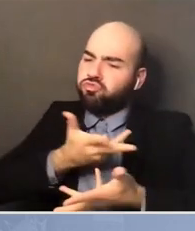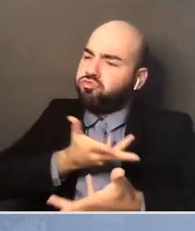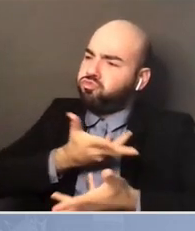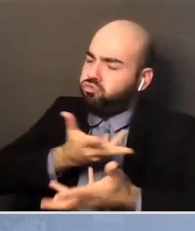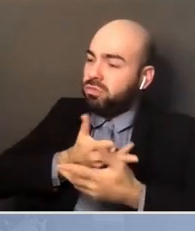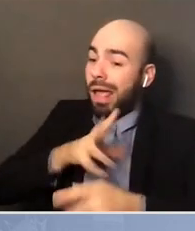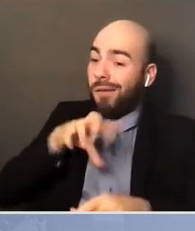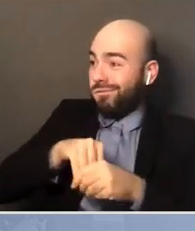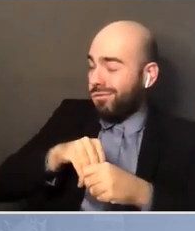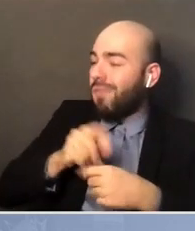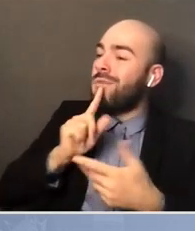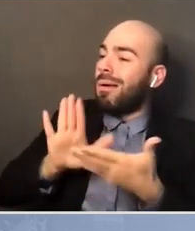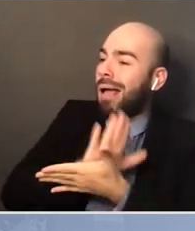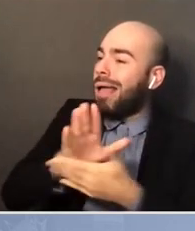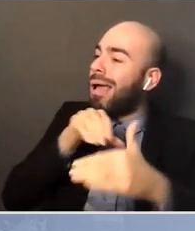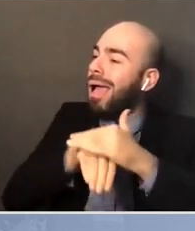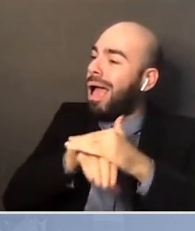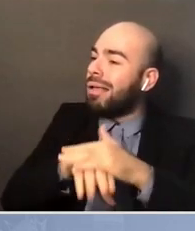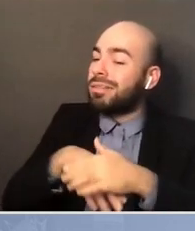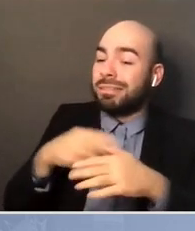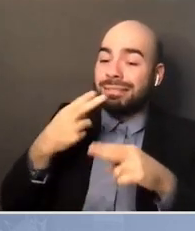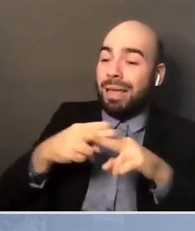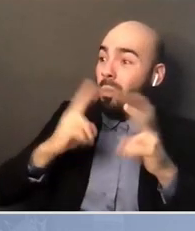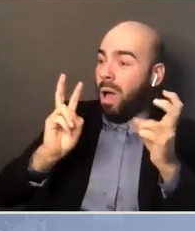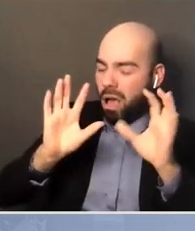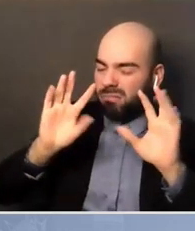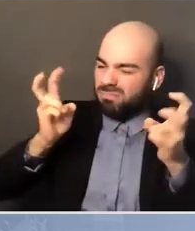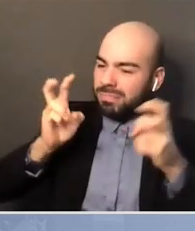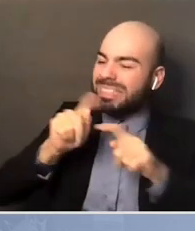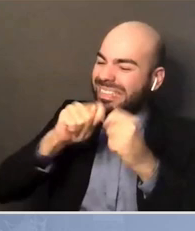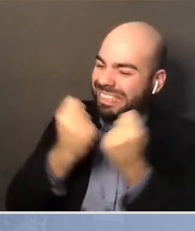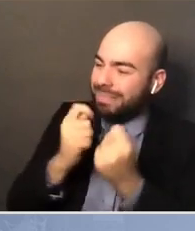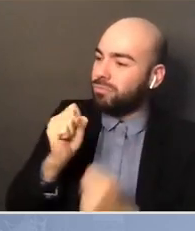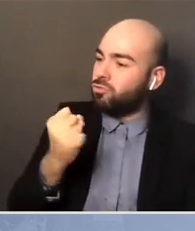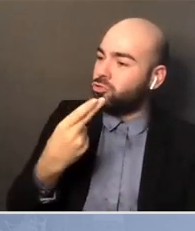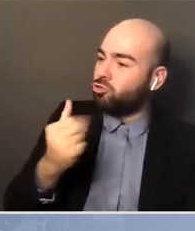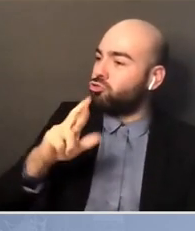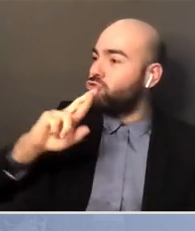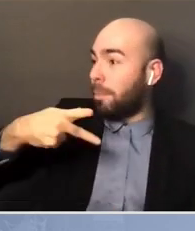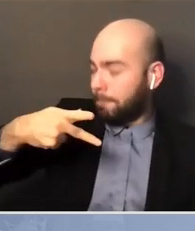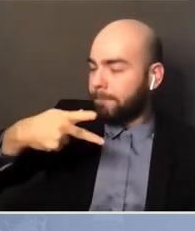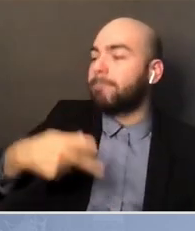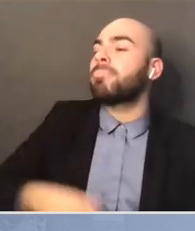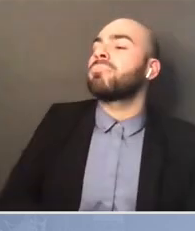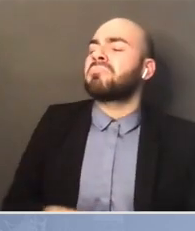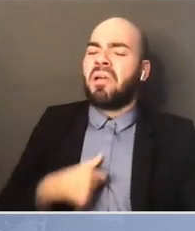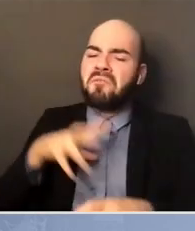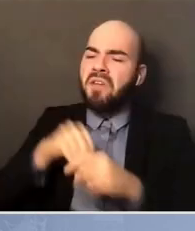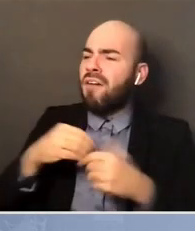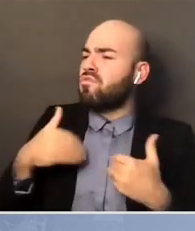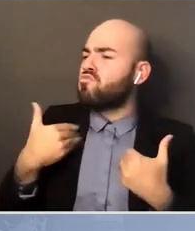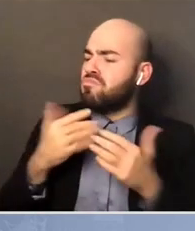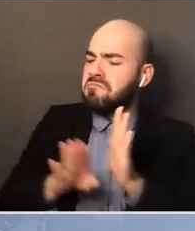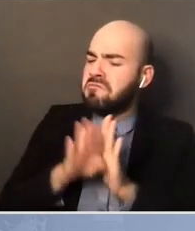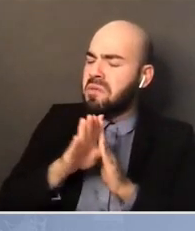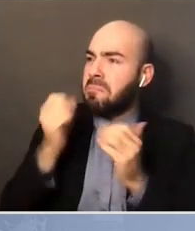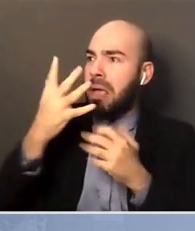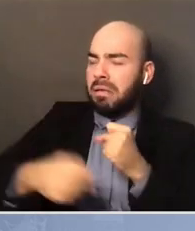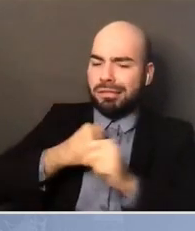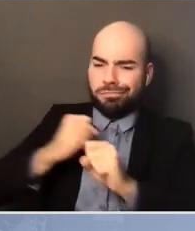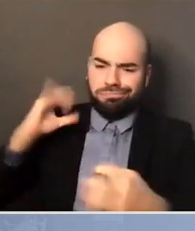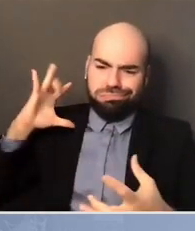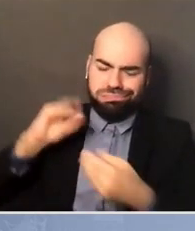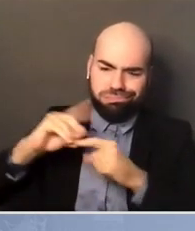with an organization called Team Shark. I basically have been in youth development for many years now, working with young black